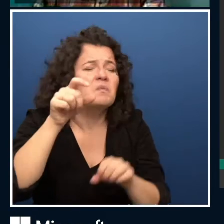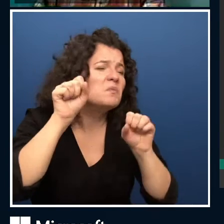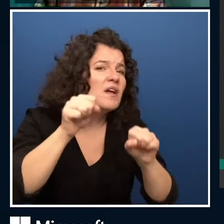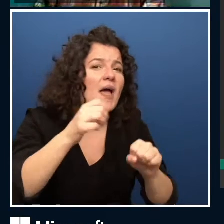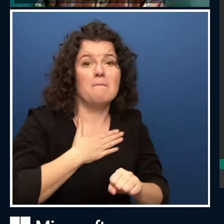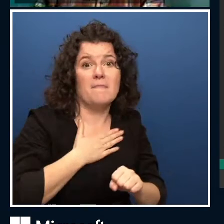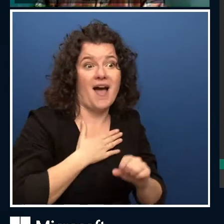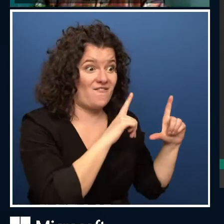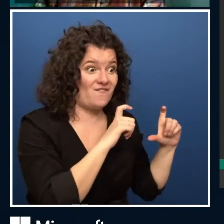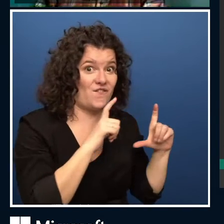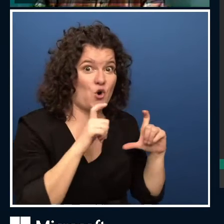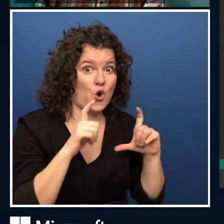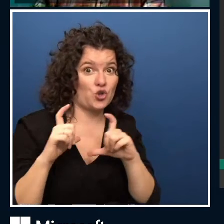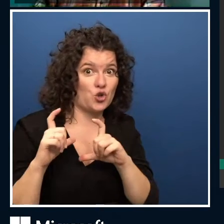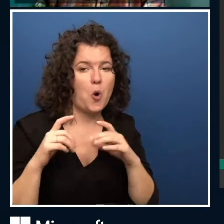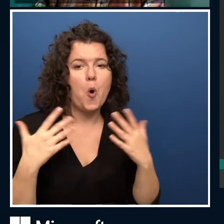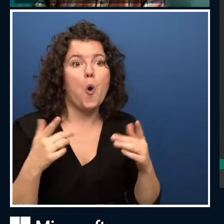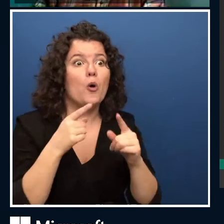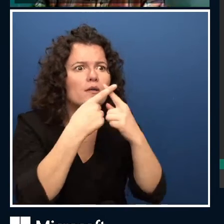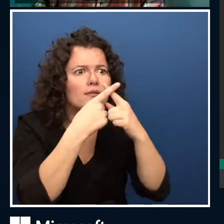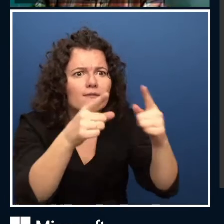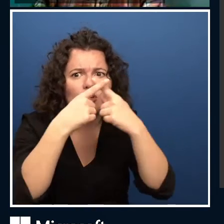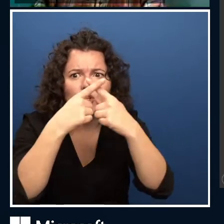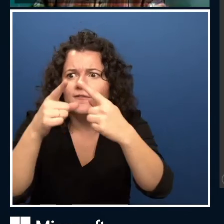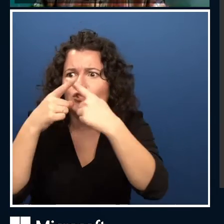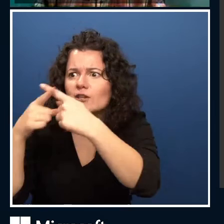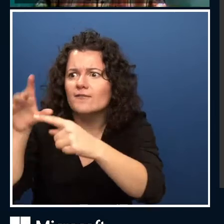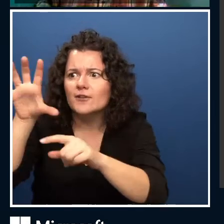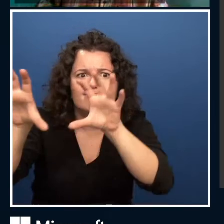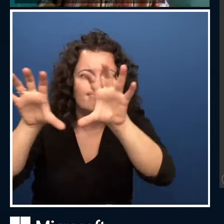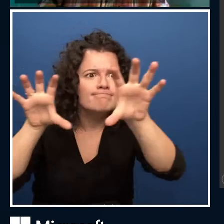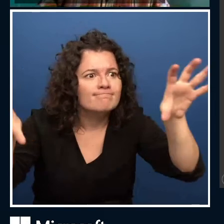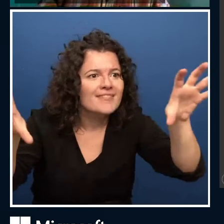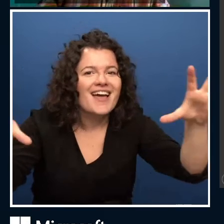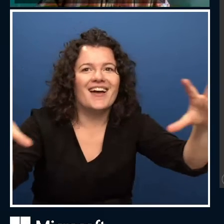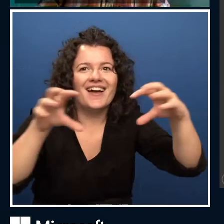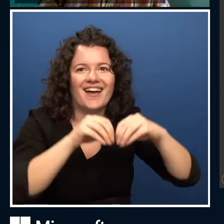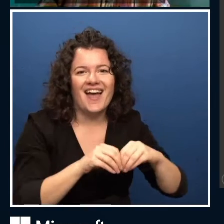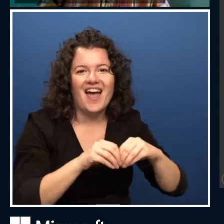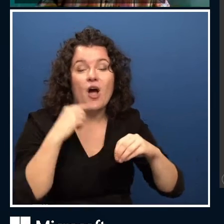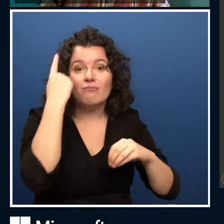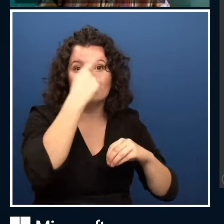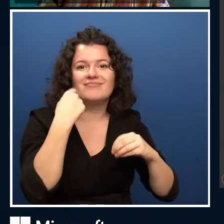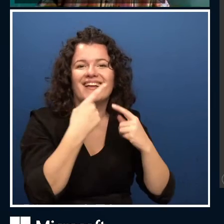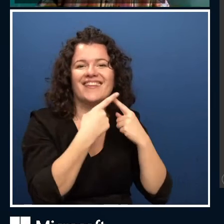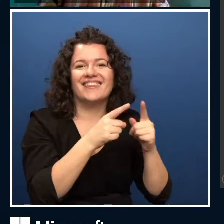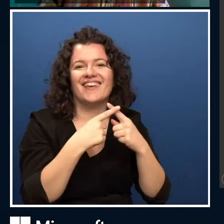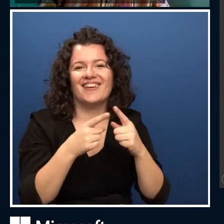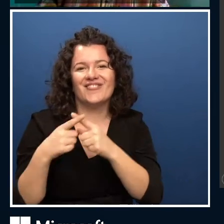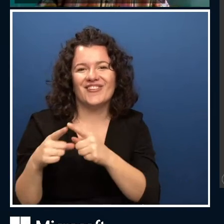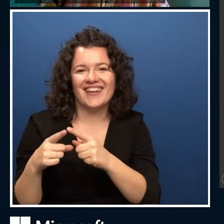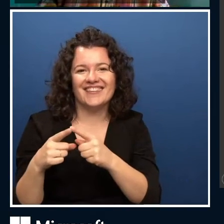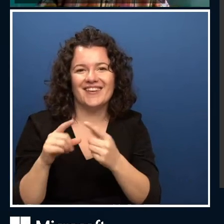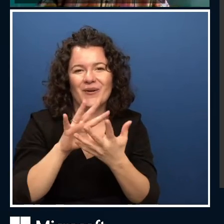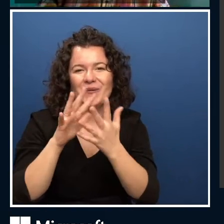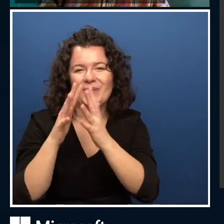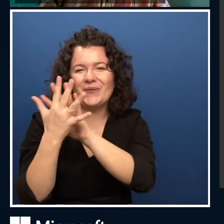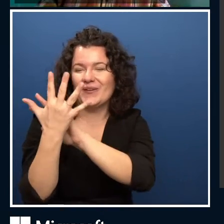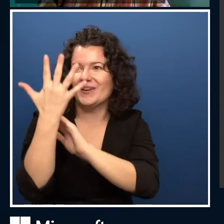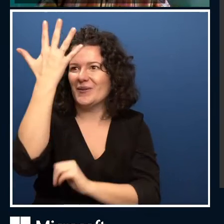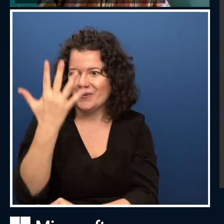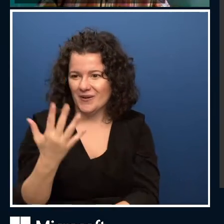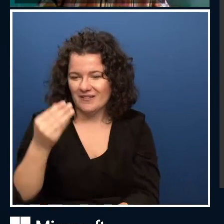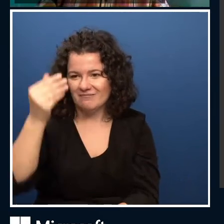different people and achieve different results. In fact, one of the things I did, I took, for example, photographs of my daughter.